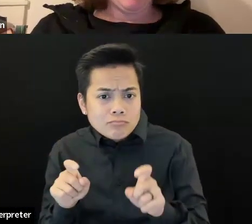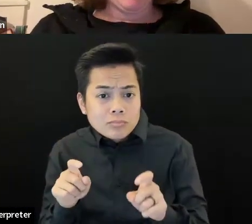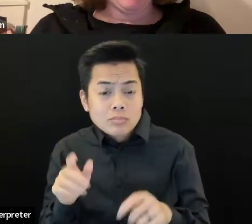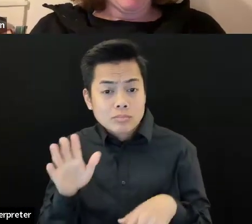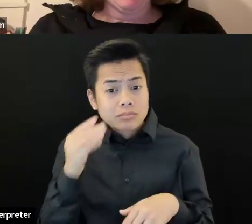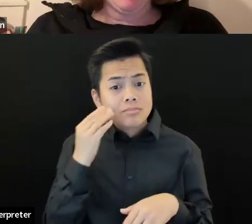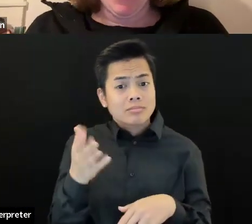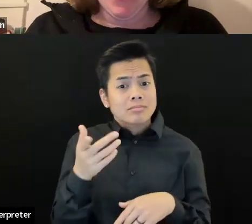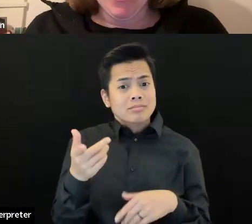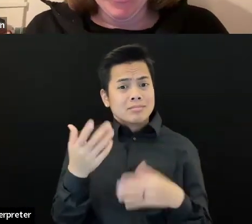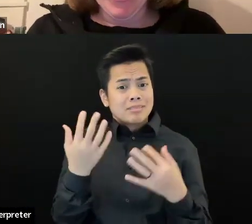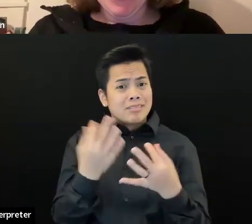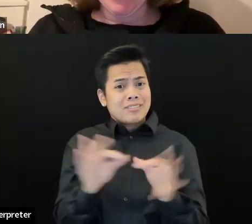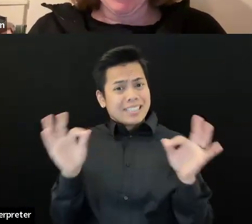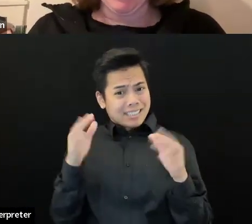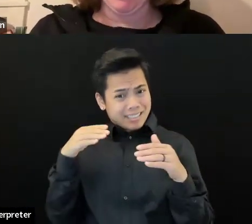yeah.